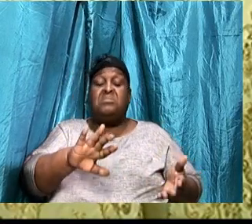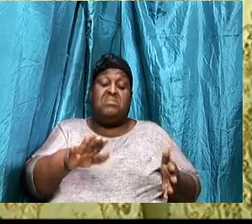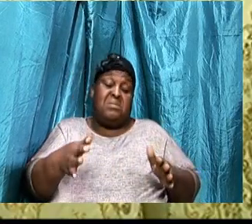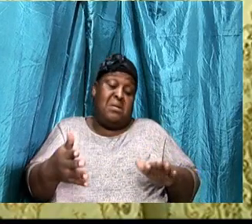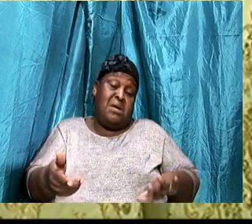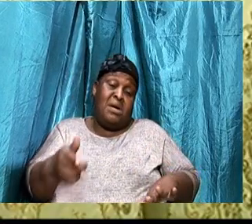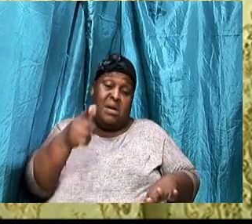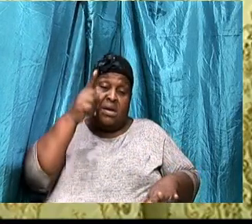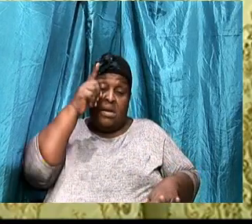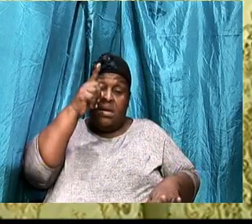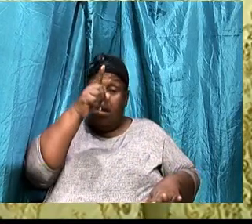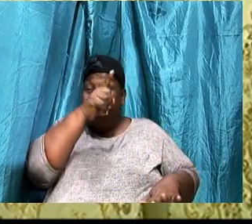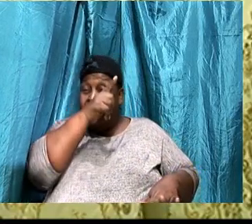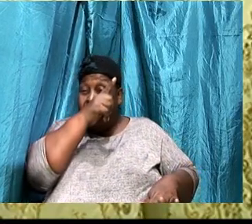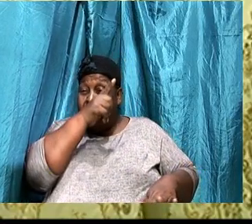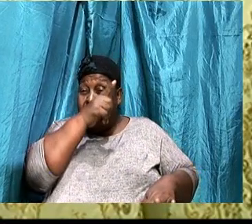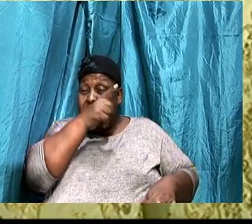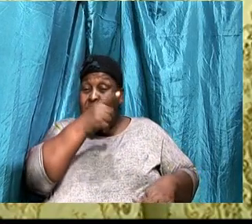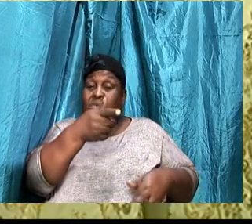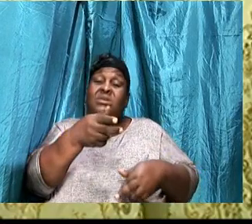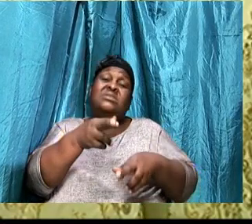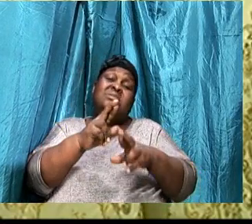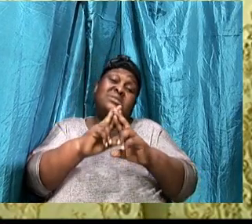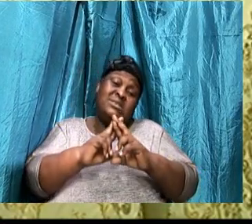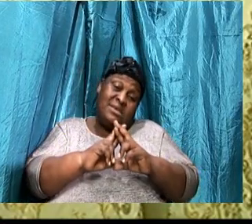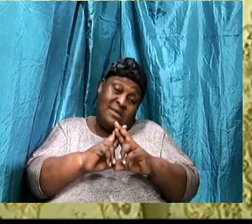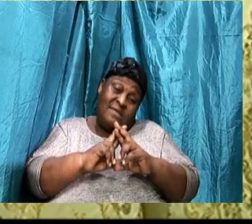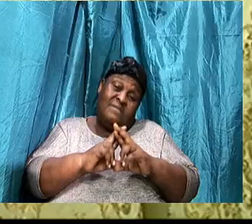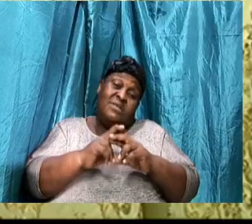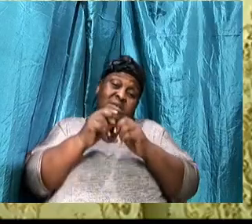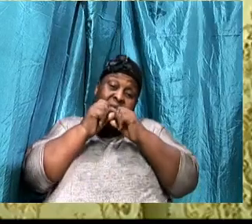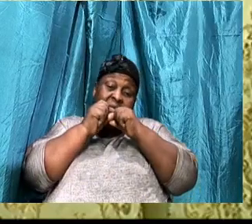poor man received, The promises of God,